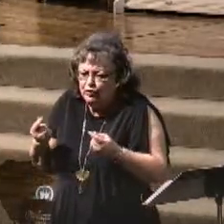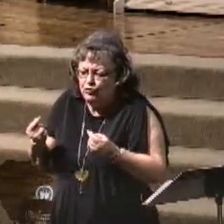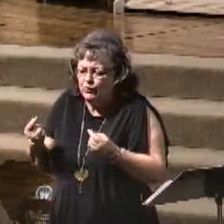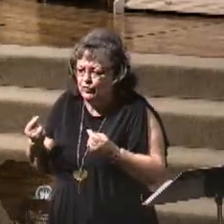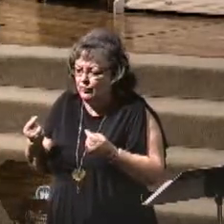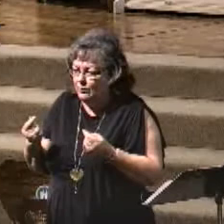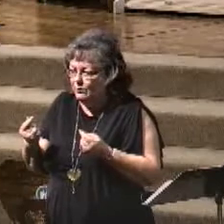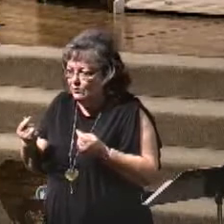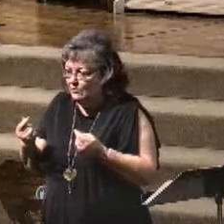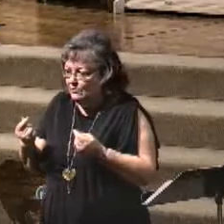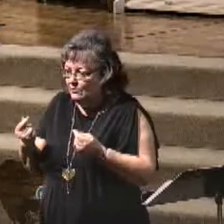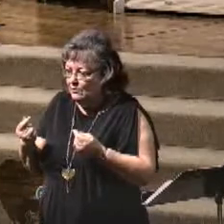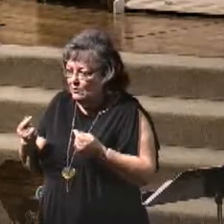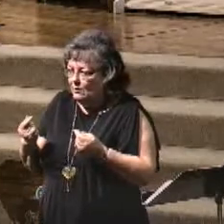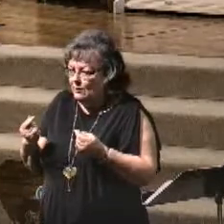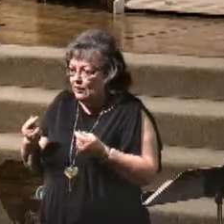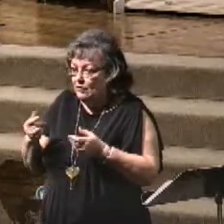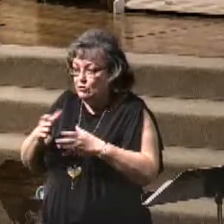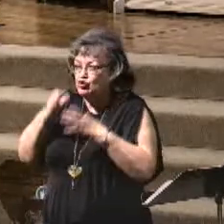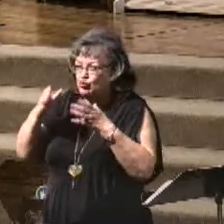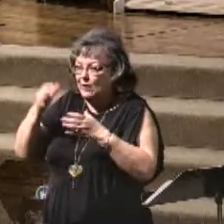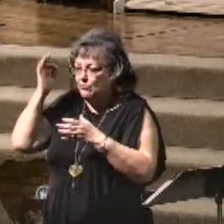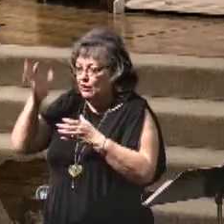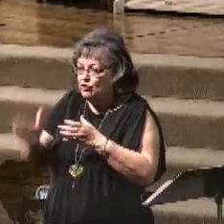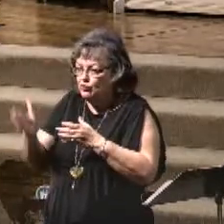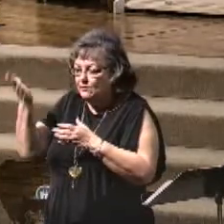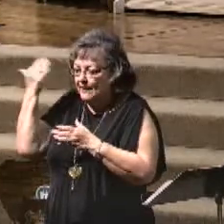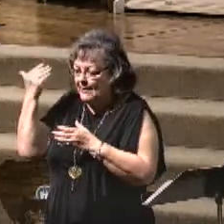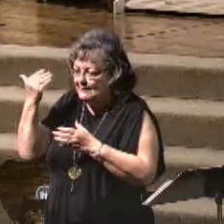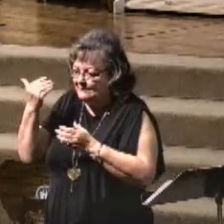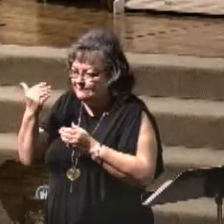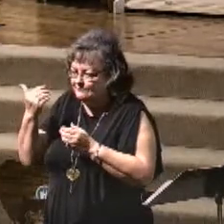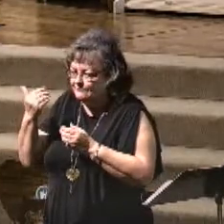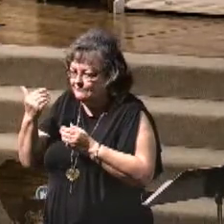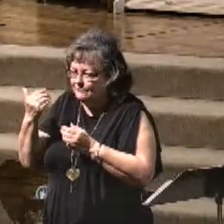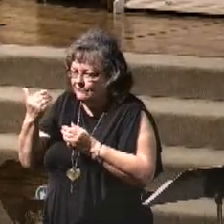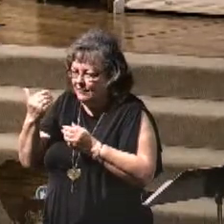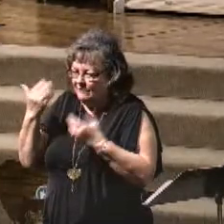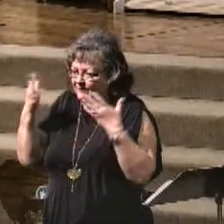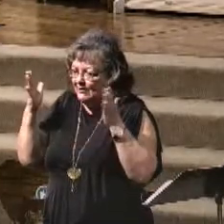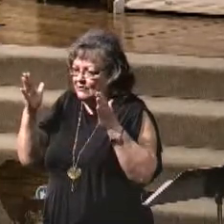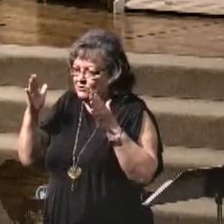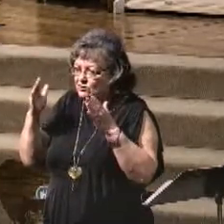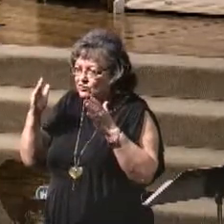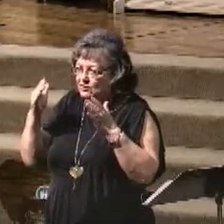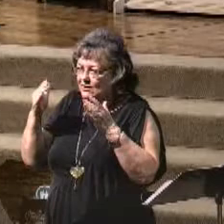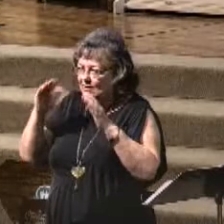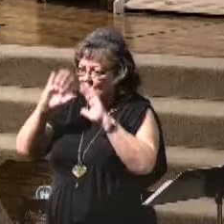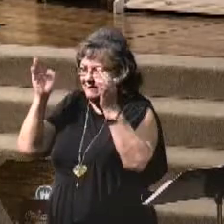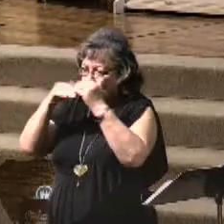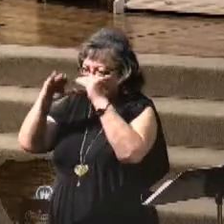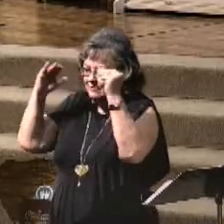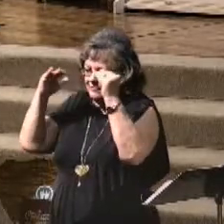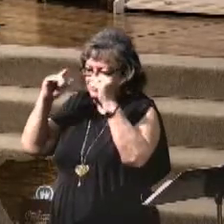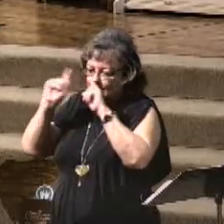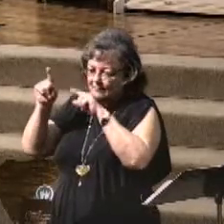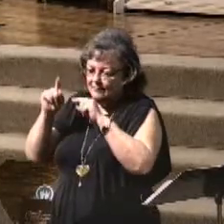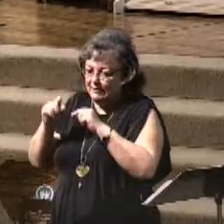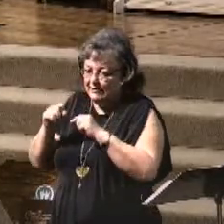Dr. R.G. Lee, one of the great preachers of the past, he's with the Lord now. He tells this story.